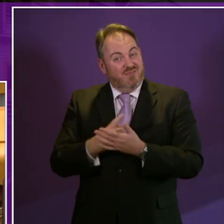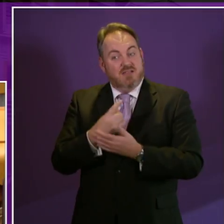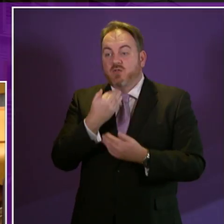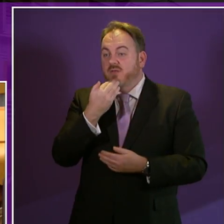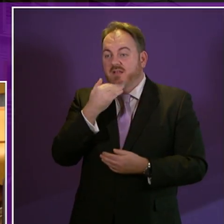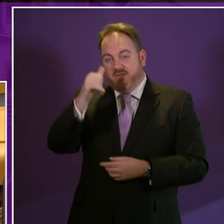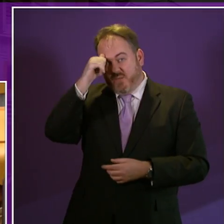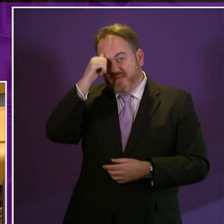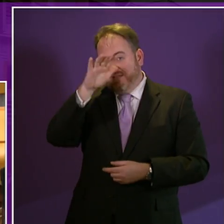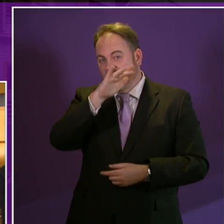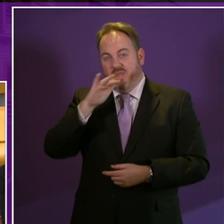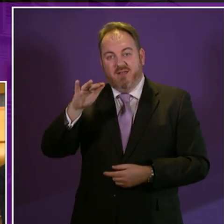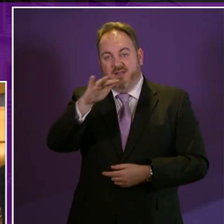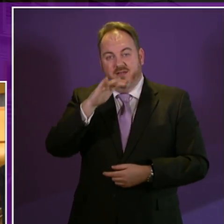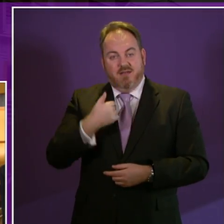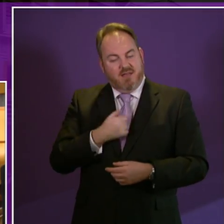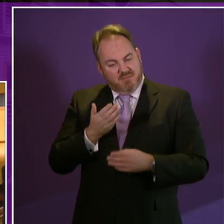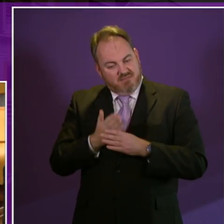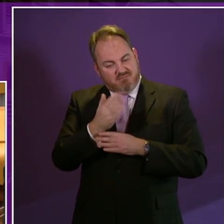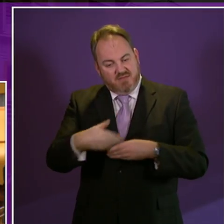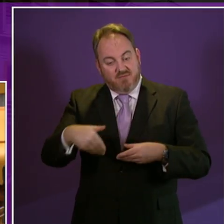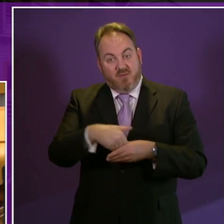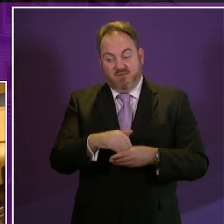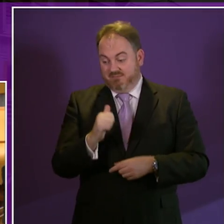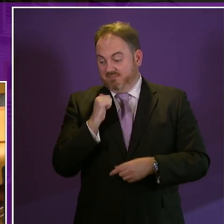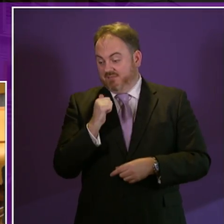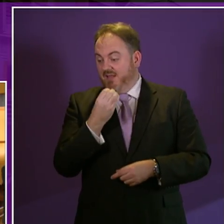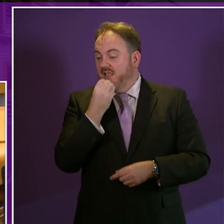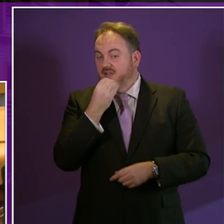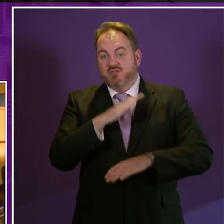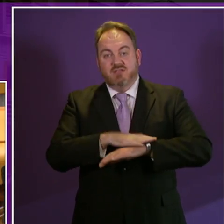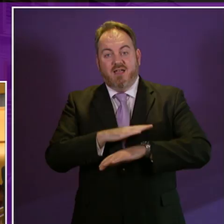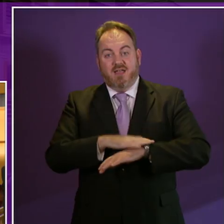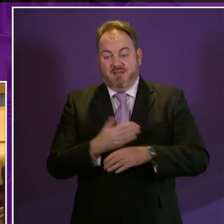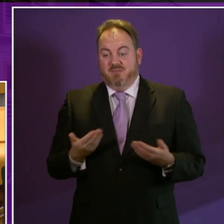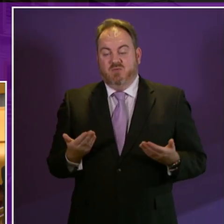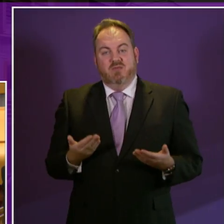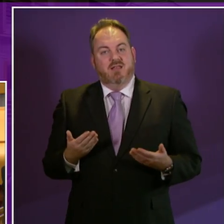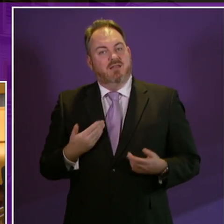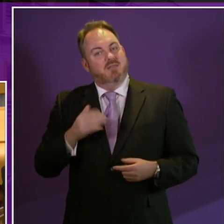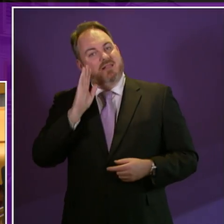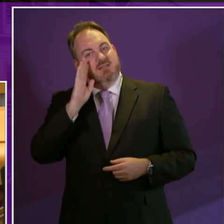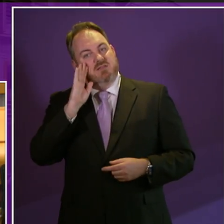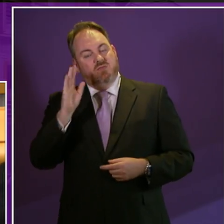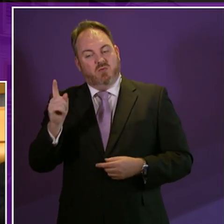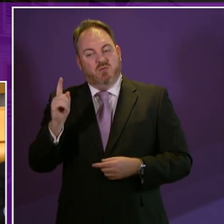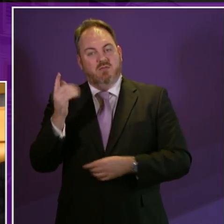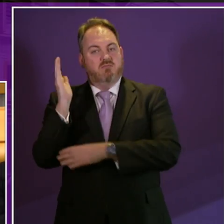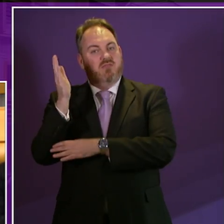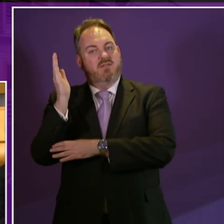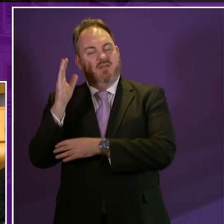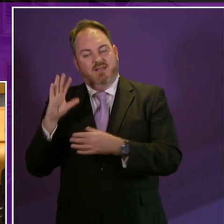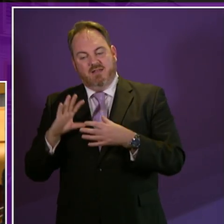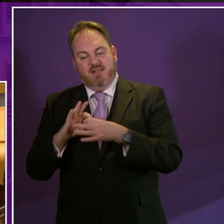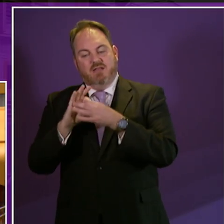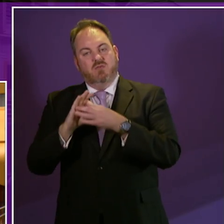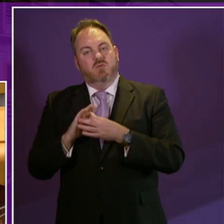attended, along with other members, at lunchtime, a briefing in regard to mainstreaming